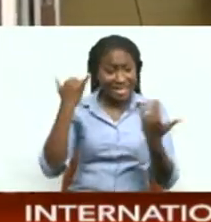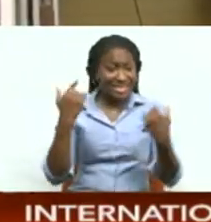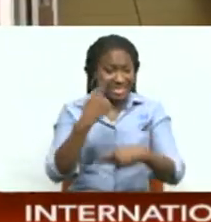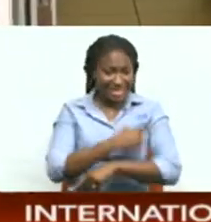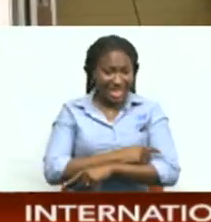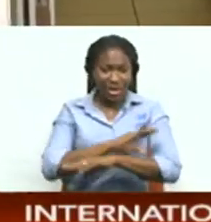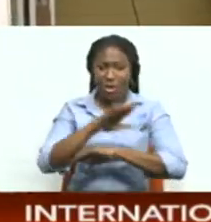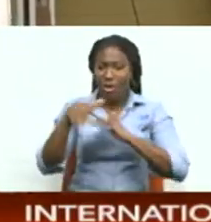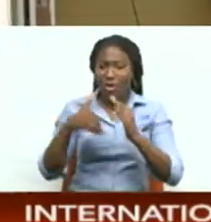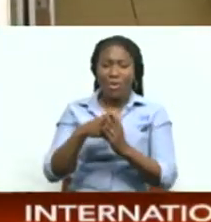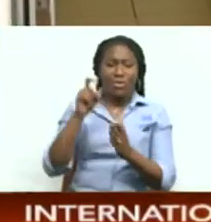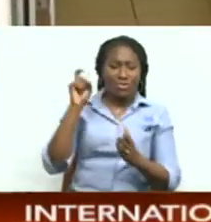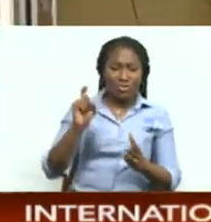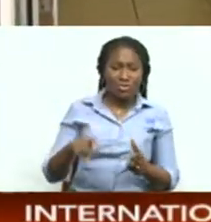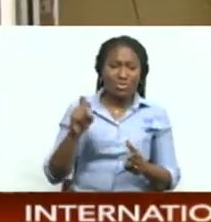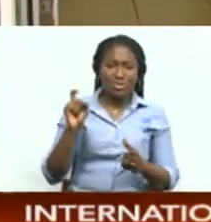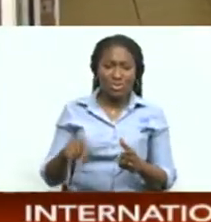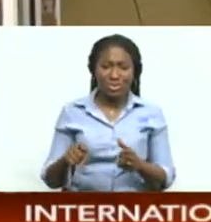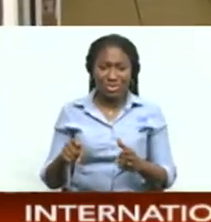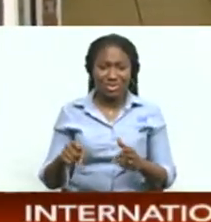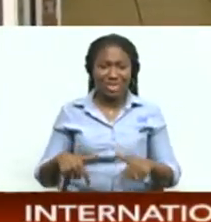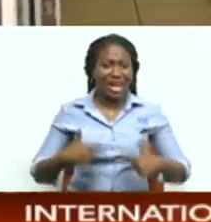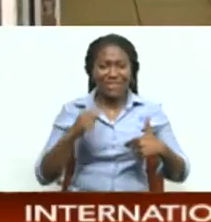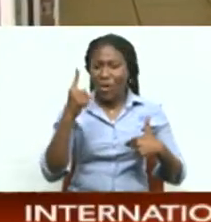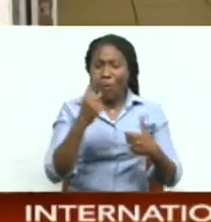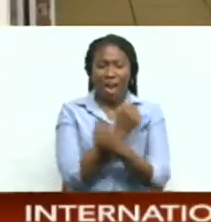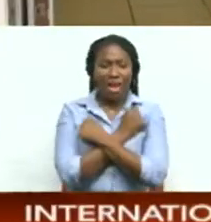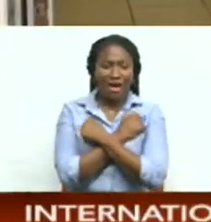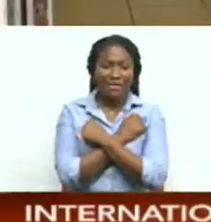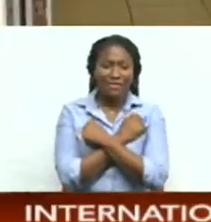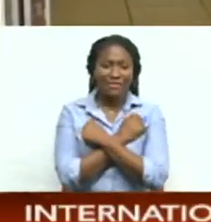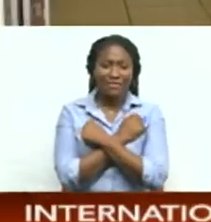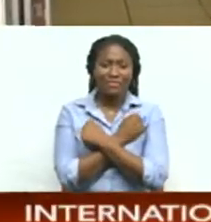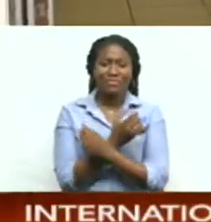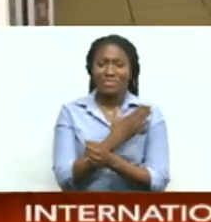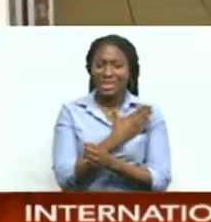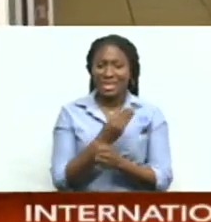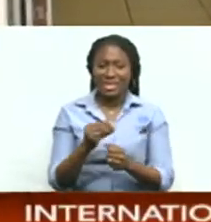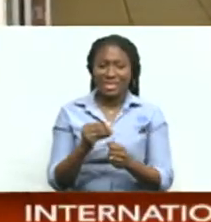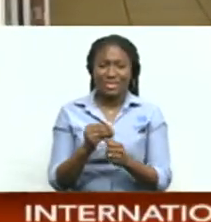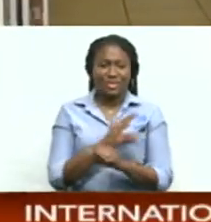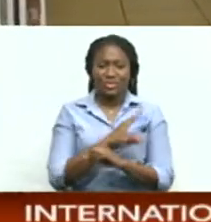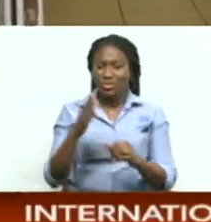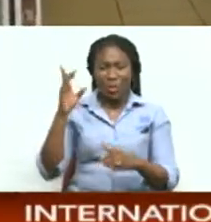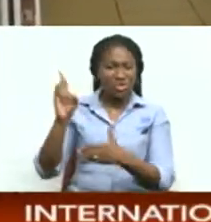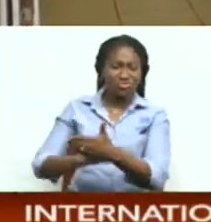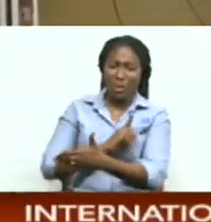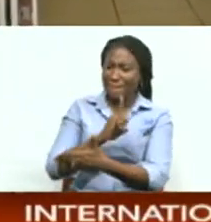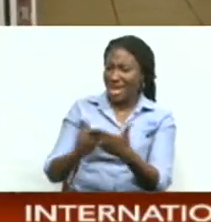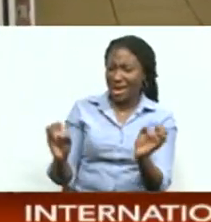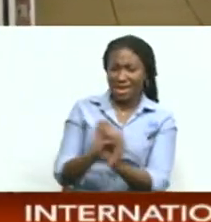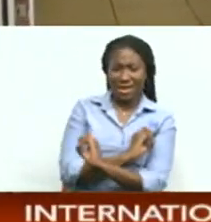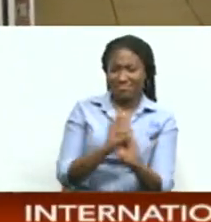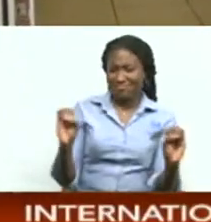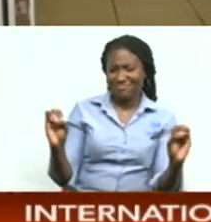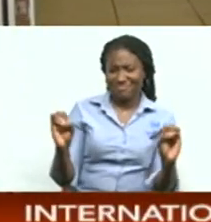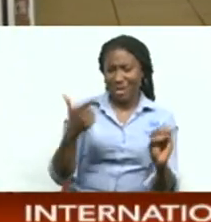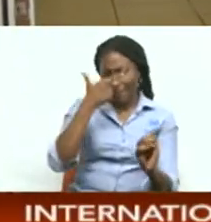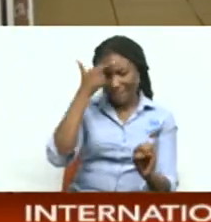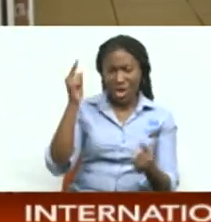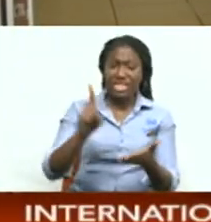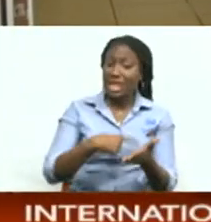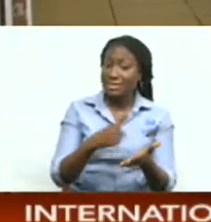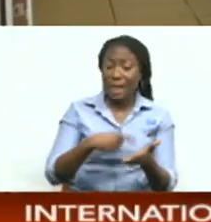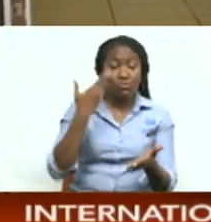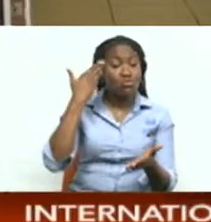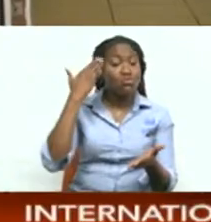everybody supposed to be living in one love and you know don't district discriminate no one right because sometimes you